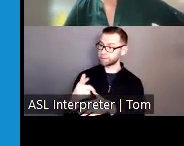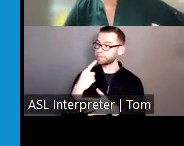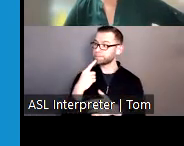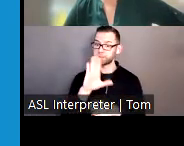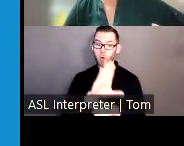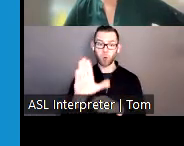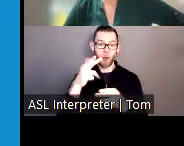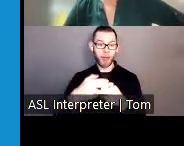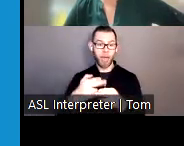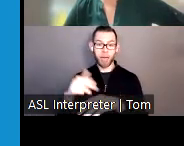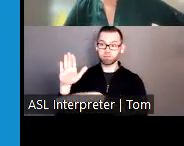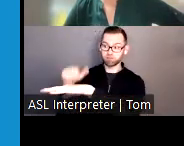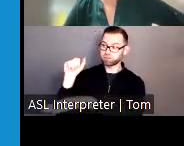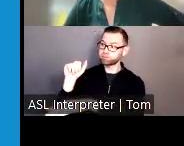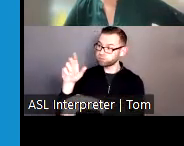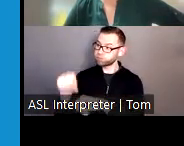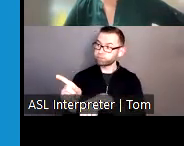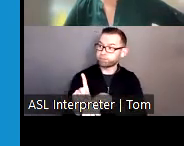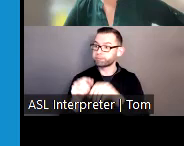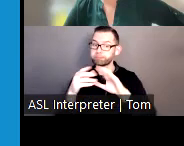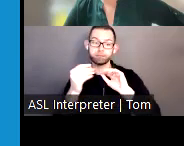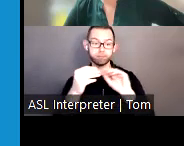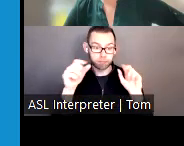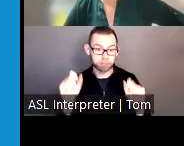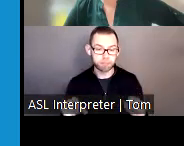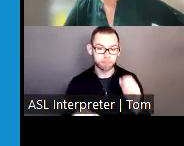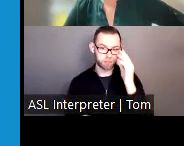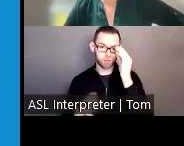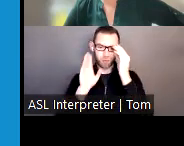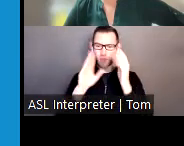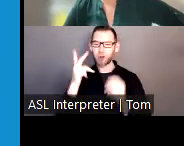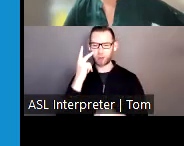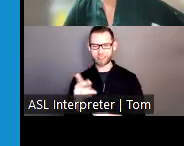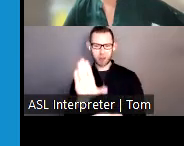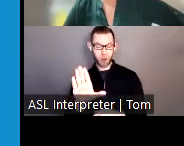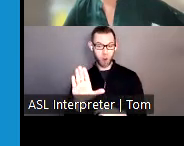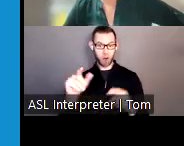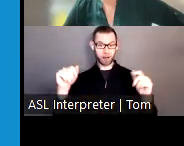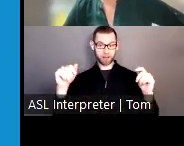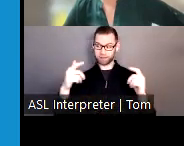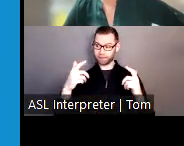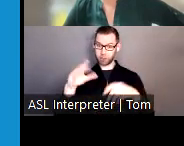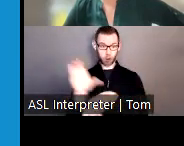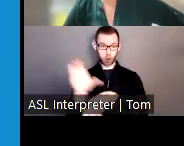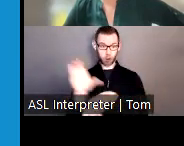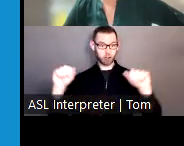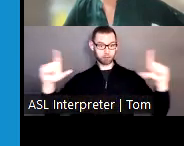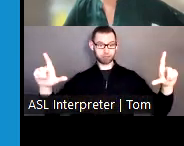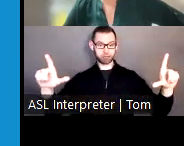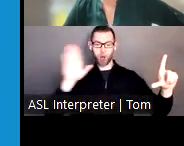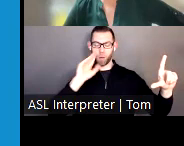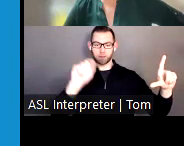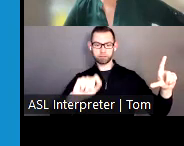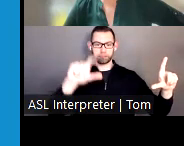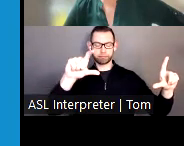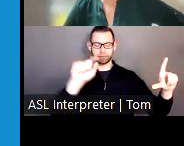note a notification or pop-up window on your screen that says the host will